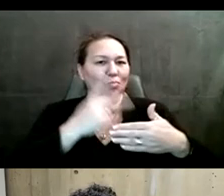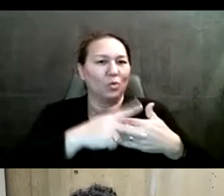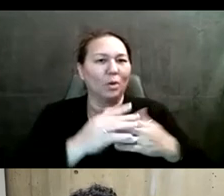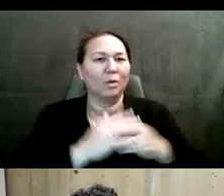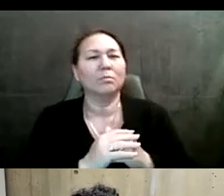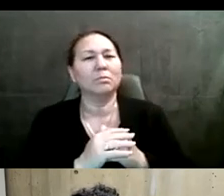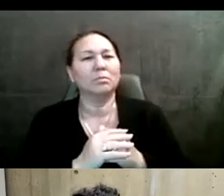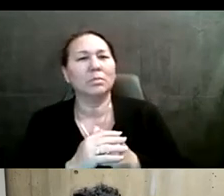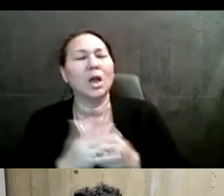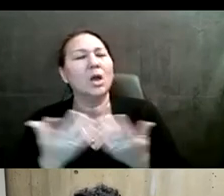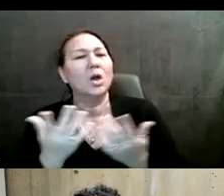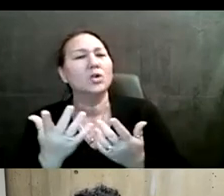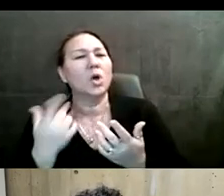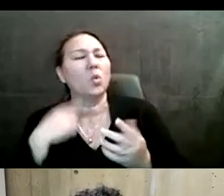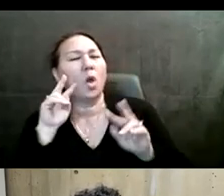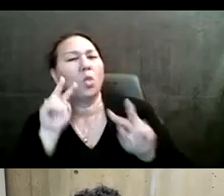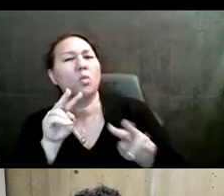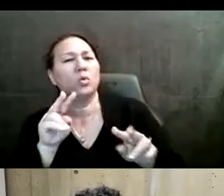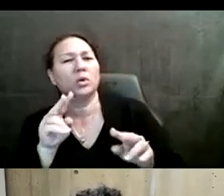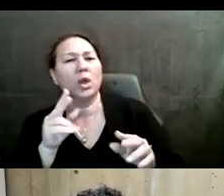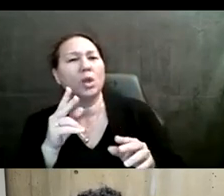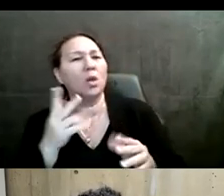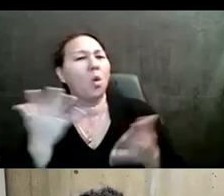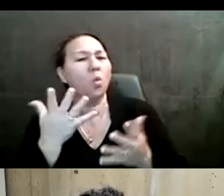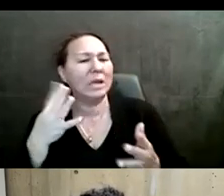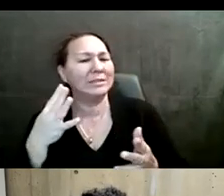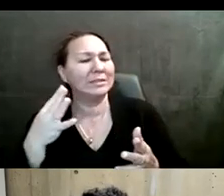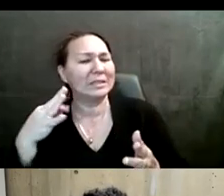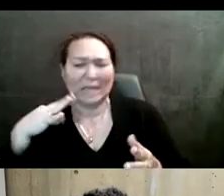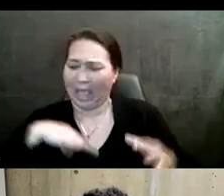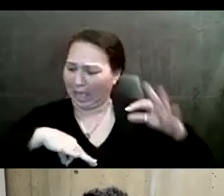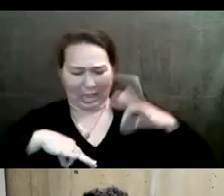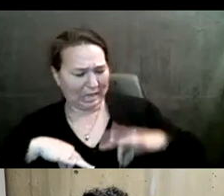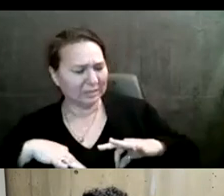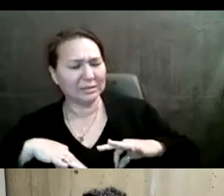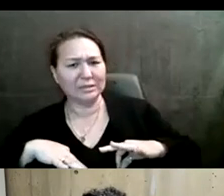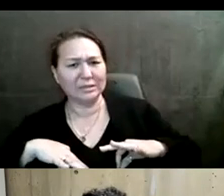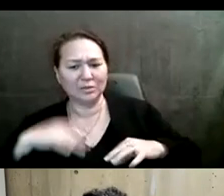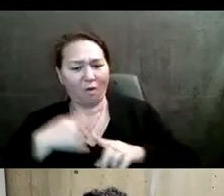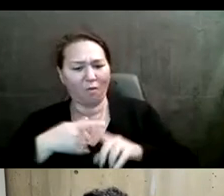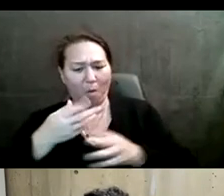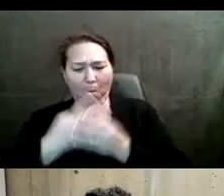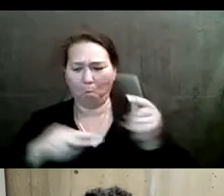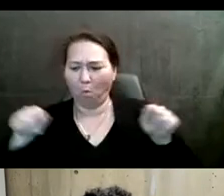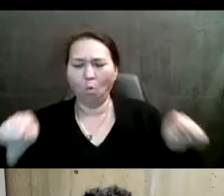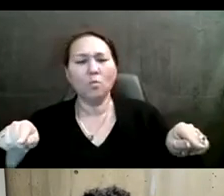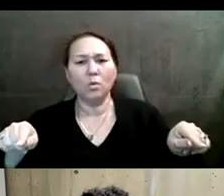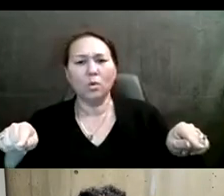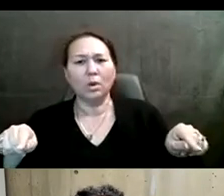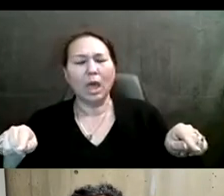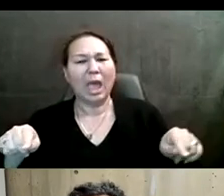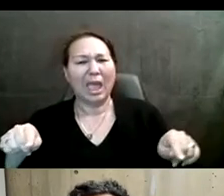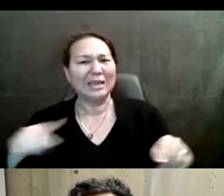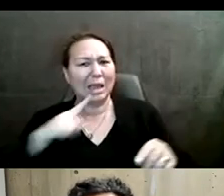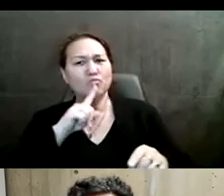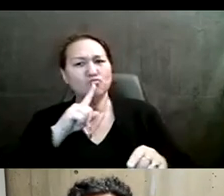examining what are the assets of both, um, of all the strands in both schools, and then being thoughtful about